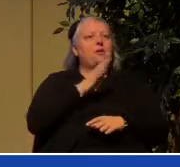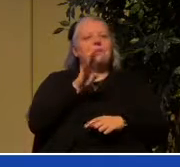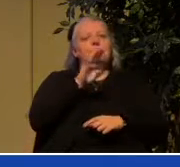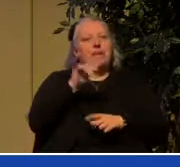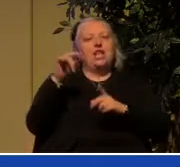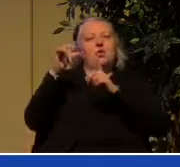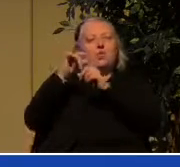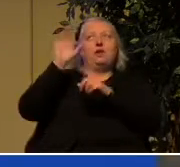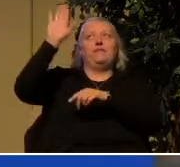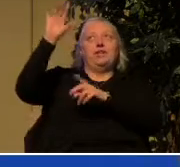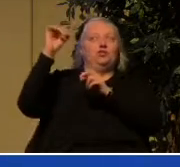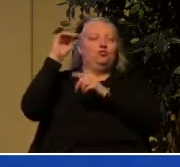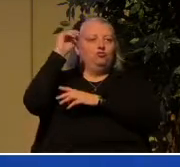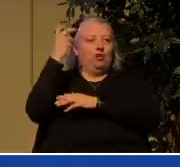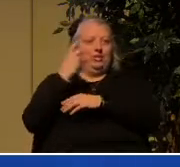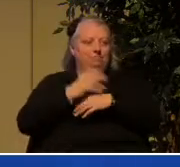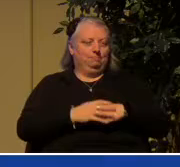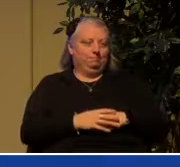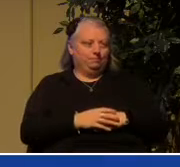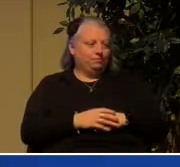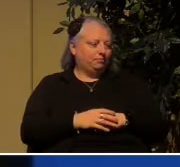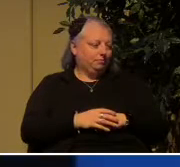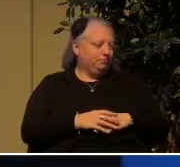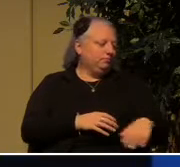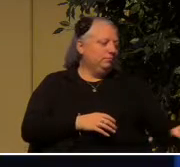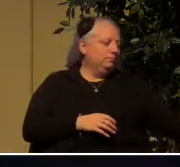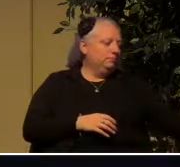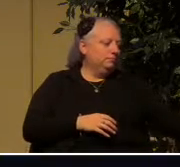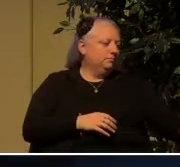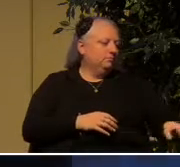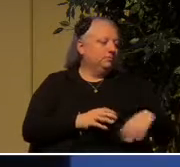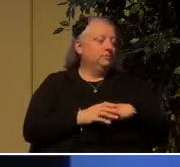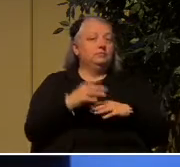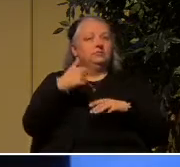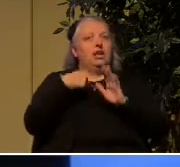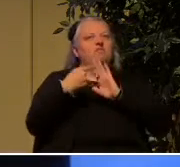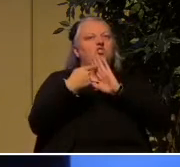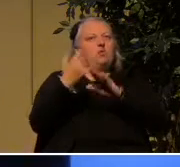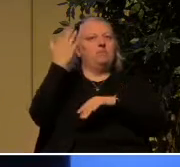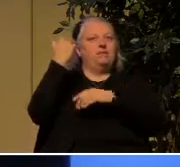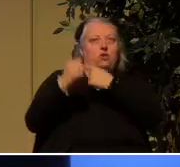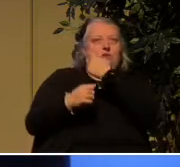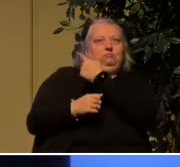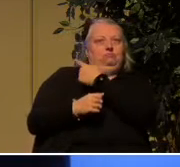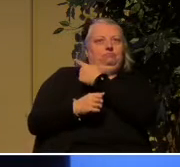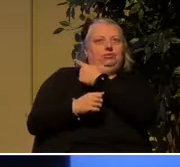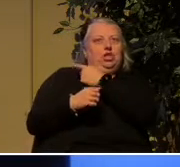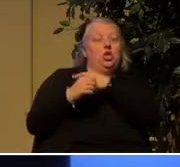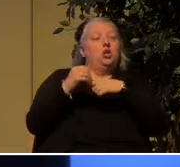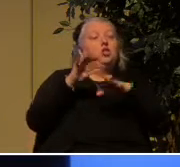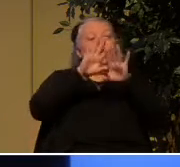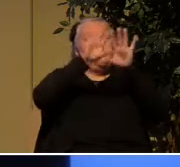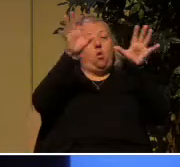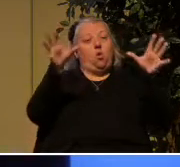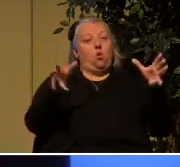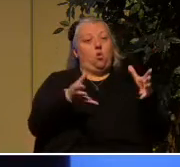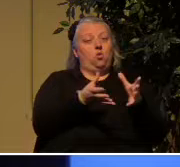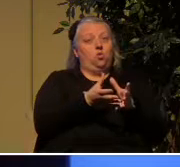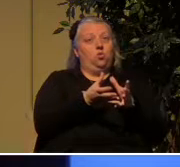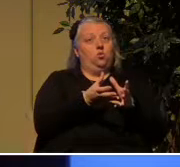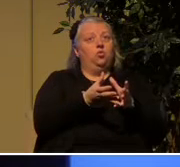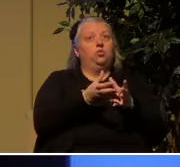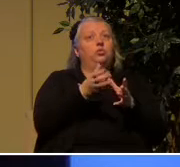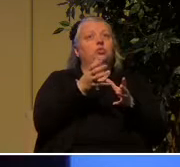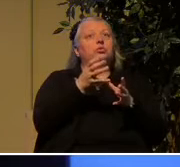grace I've shown you this before the whole message of the Bible can be summed up in four words creation fall redemption restoration